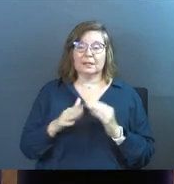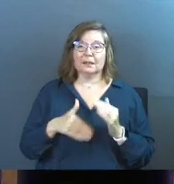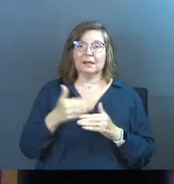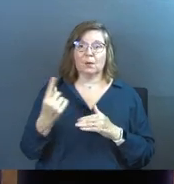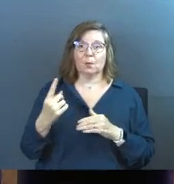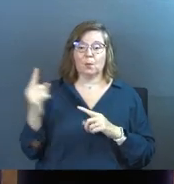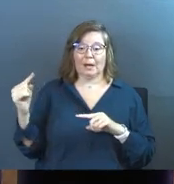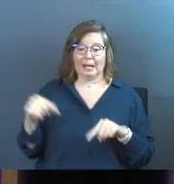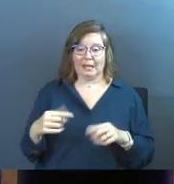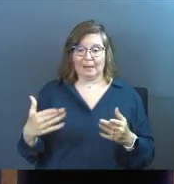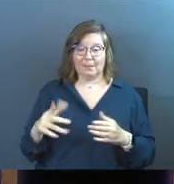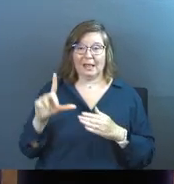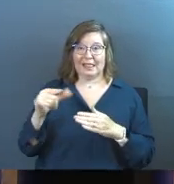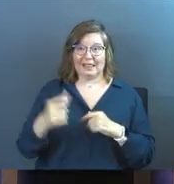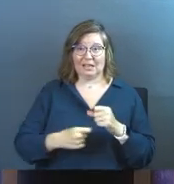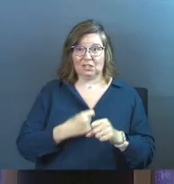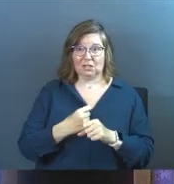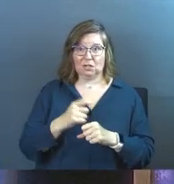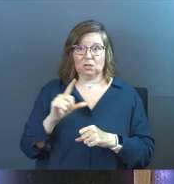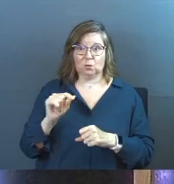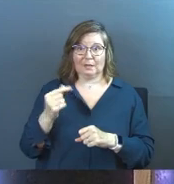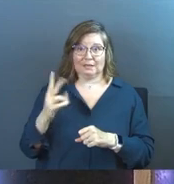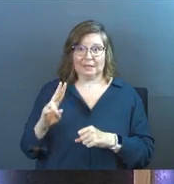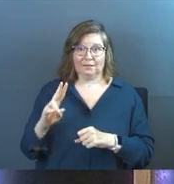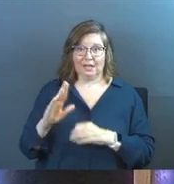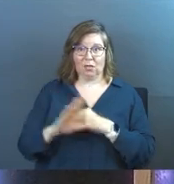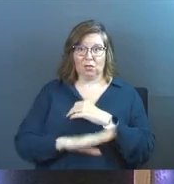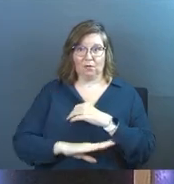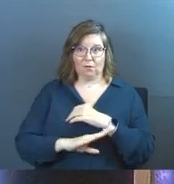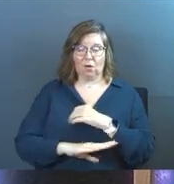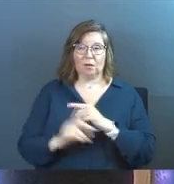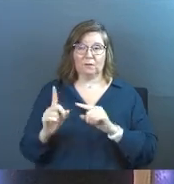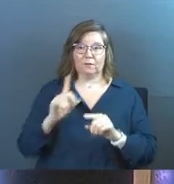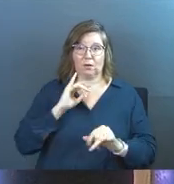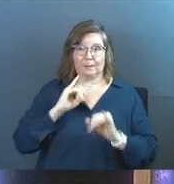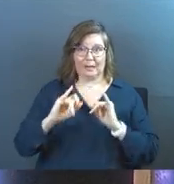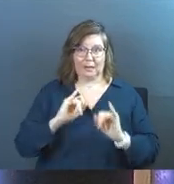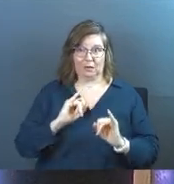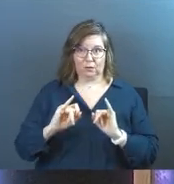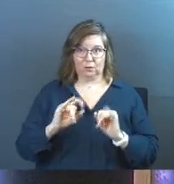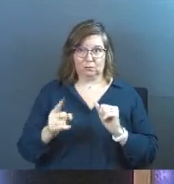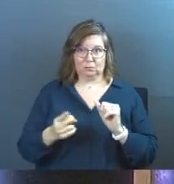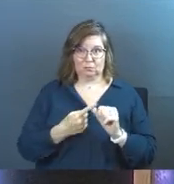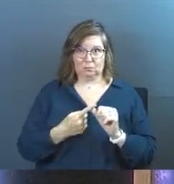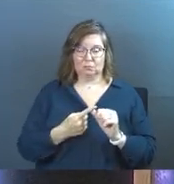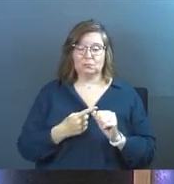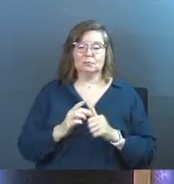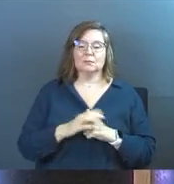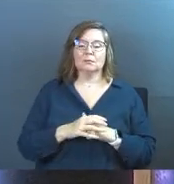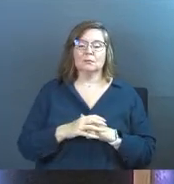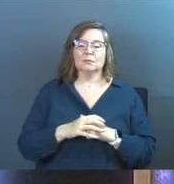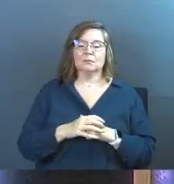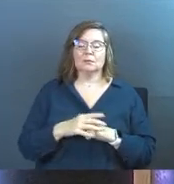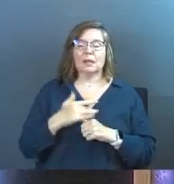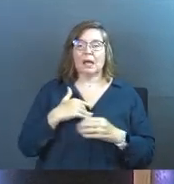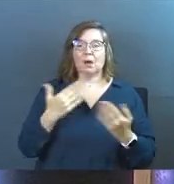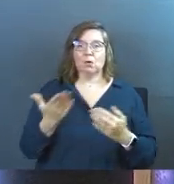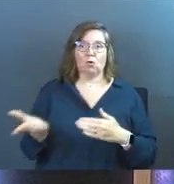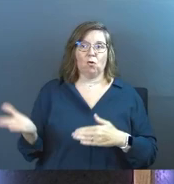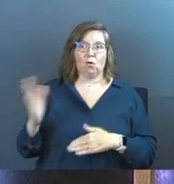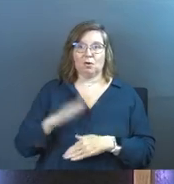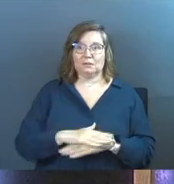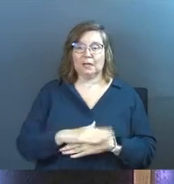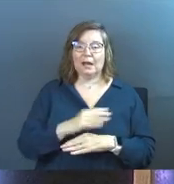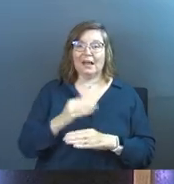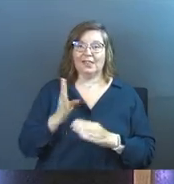Next one, came here later that year, 2017 in the fall, came here for my very first trip, my interview, and I was here all day